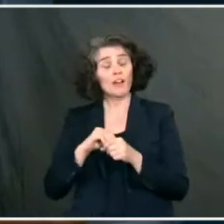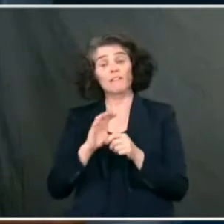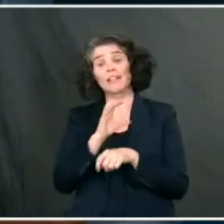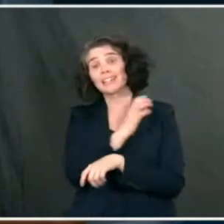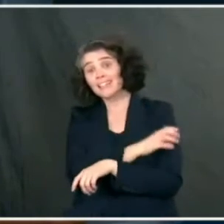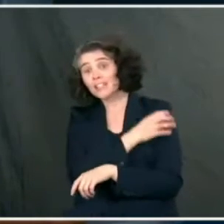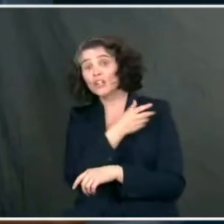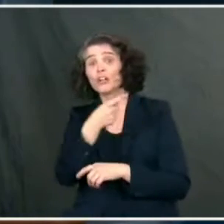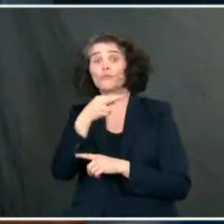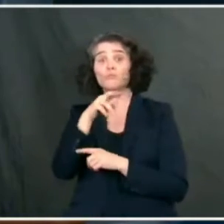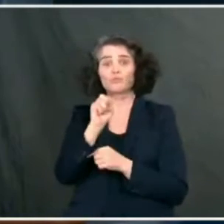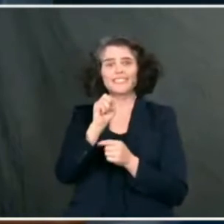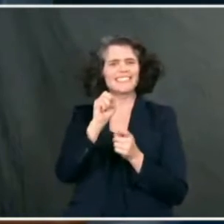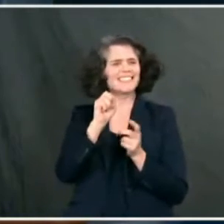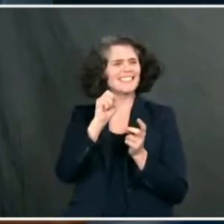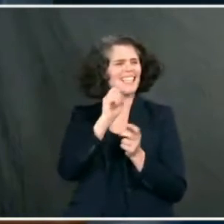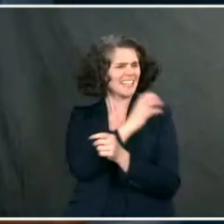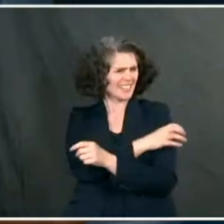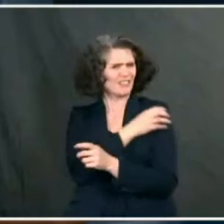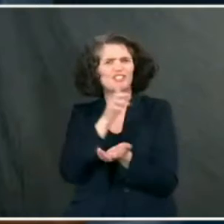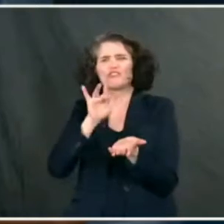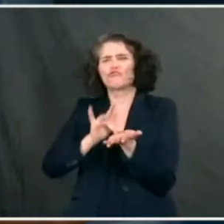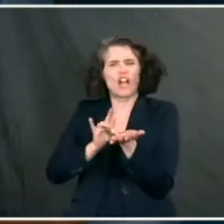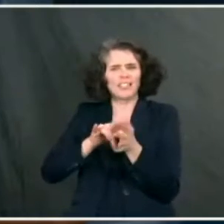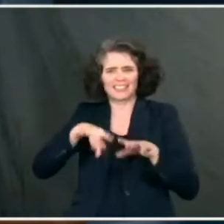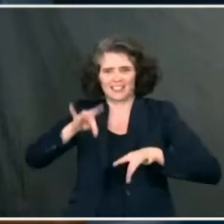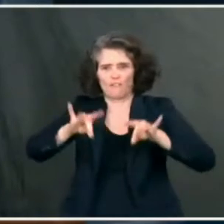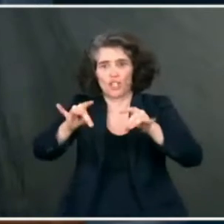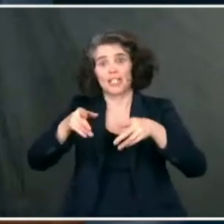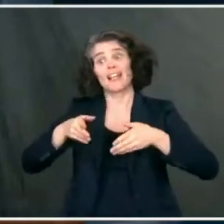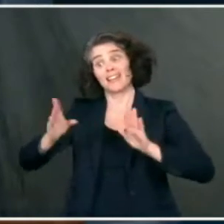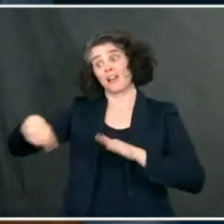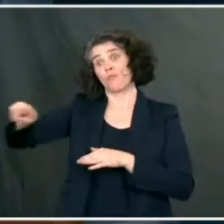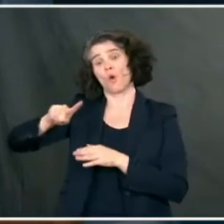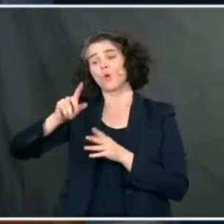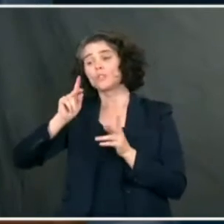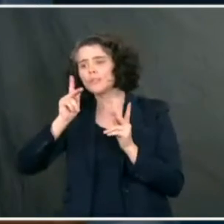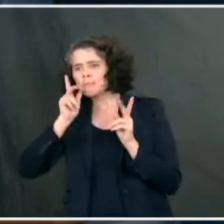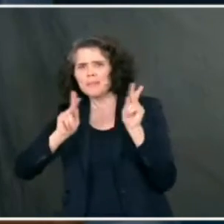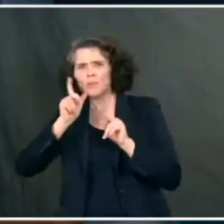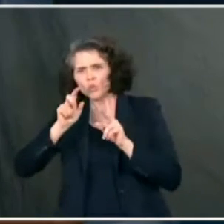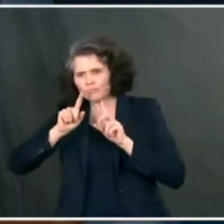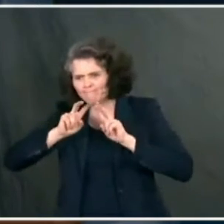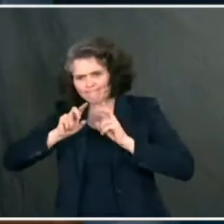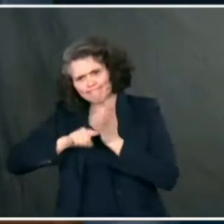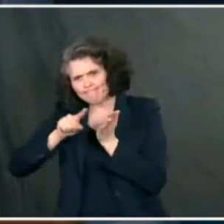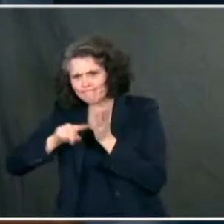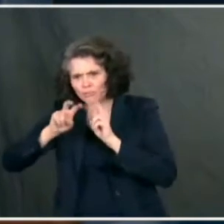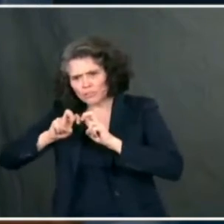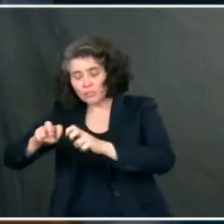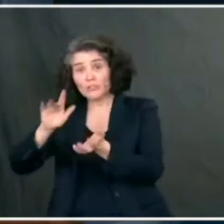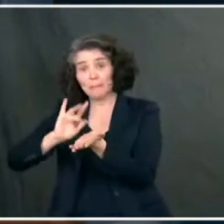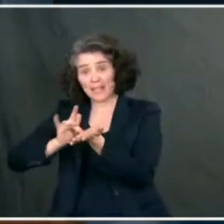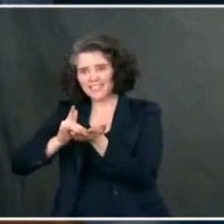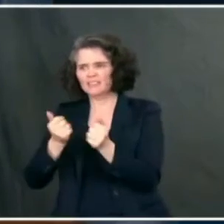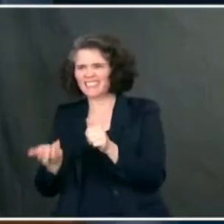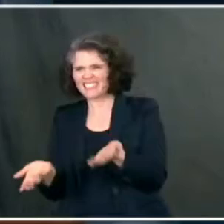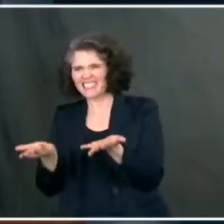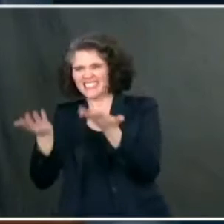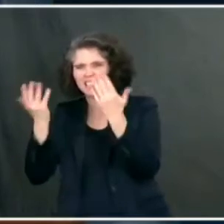discovery and development program to allow therapeutics to be evaluated and developed in response to pandemic threats.